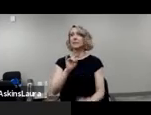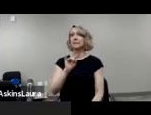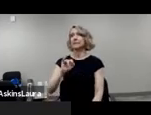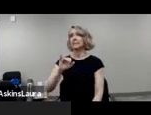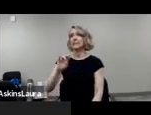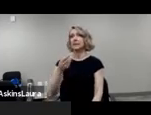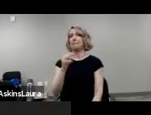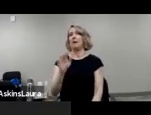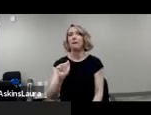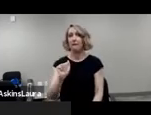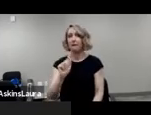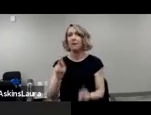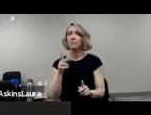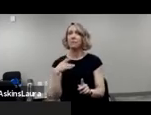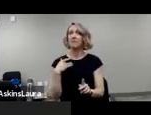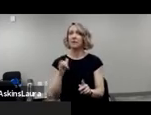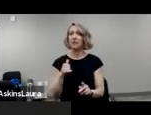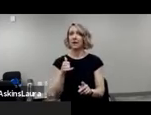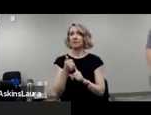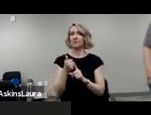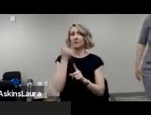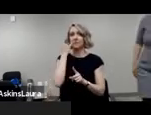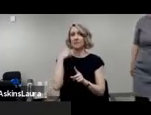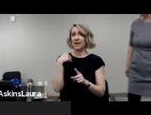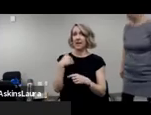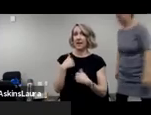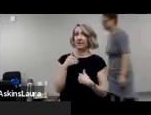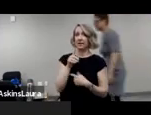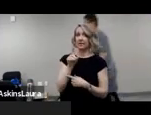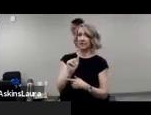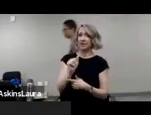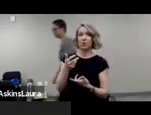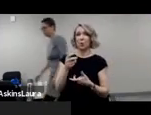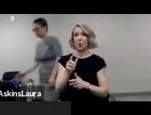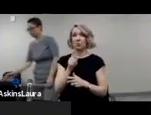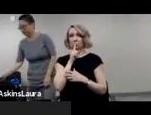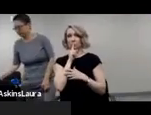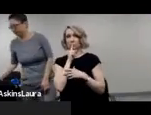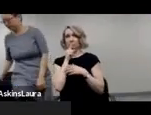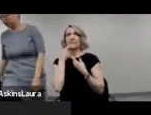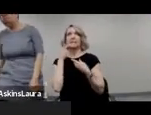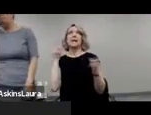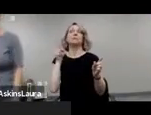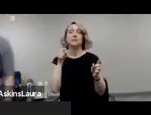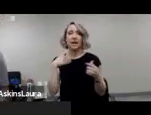feel like having a disability is stigmatizing and may not want to disclose that they have a disability.